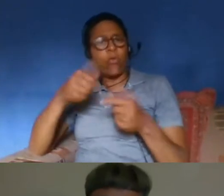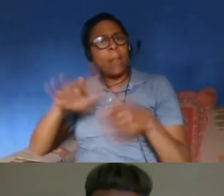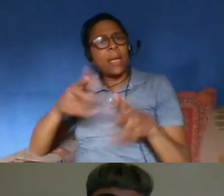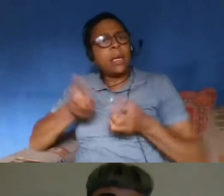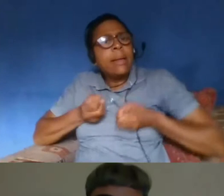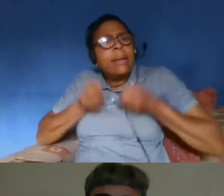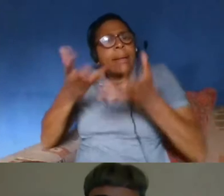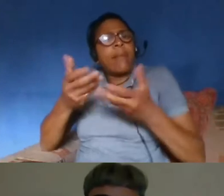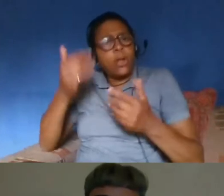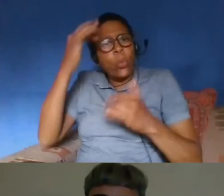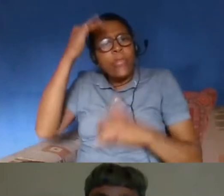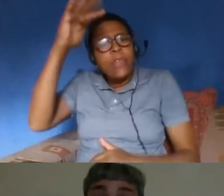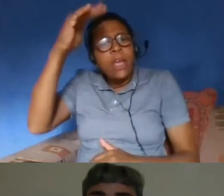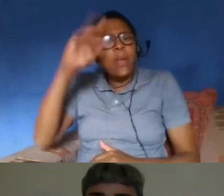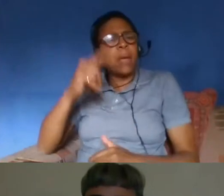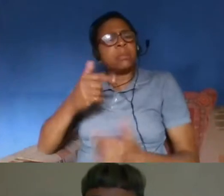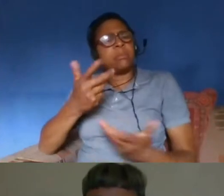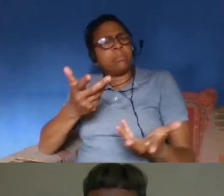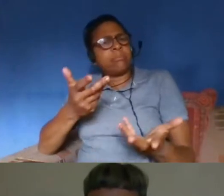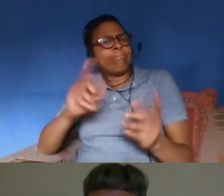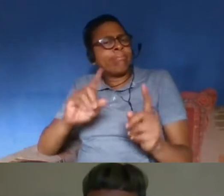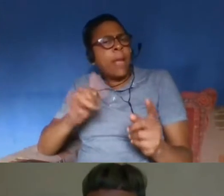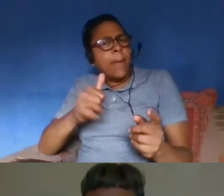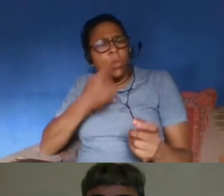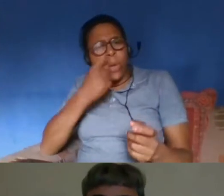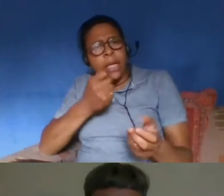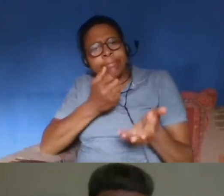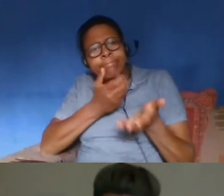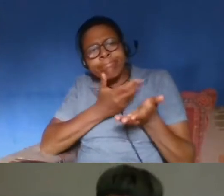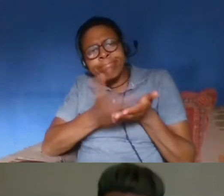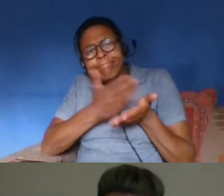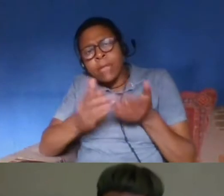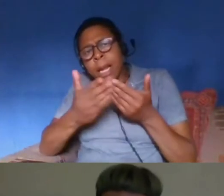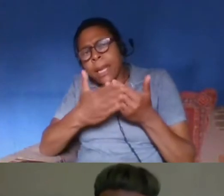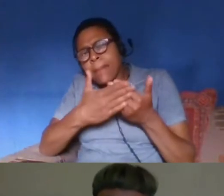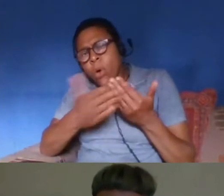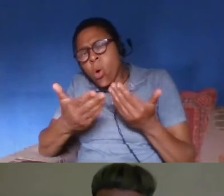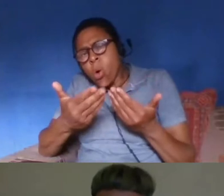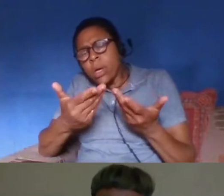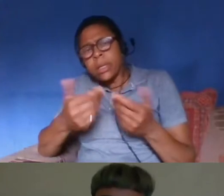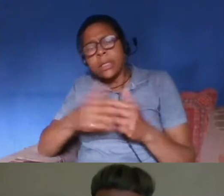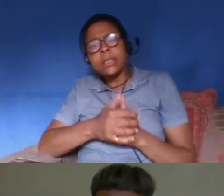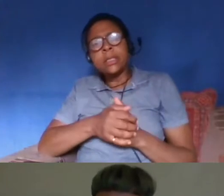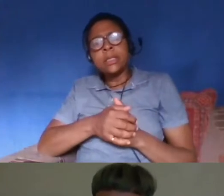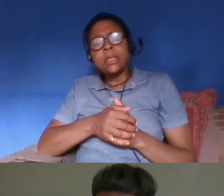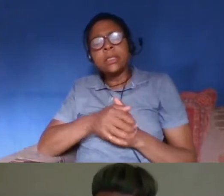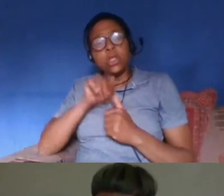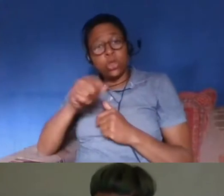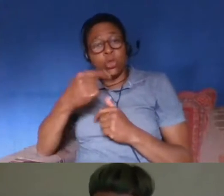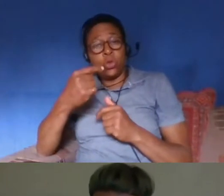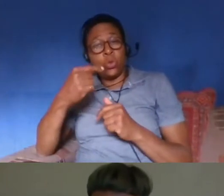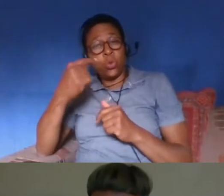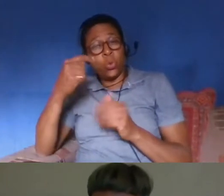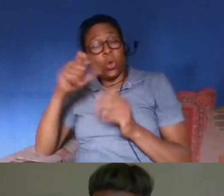highlight a few just for people as takeaways um perhaps uh linked as you were saying colin to the the hostile